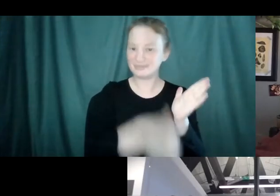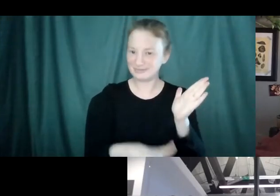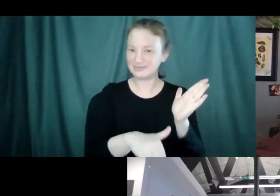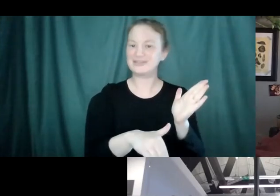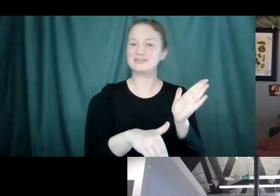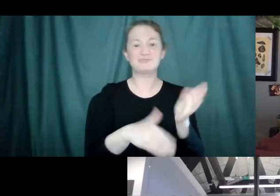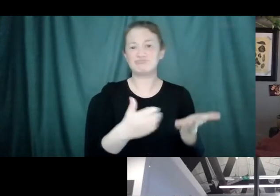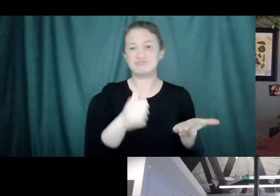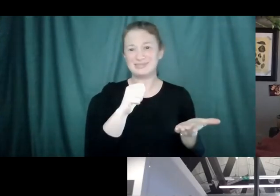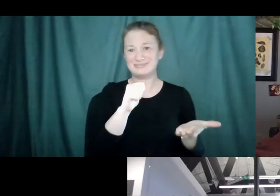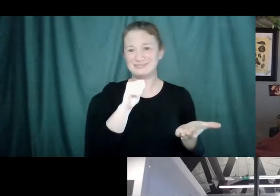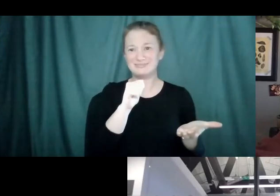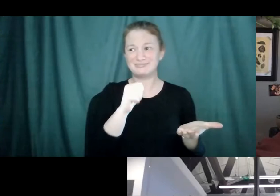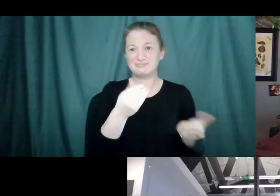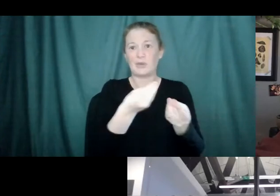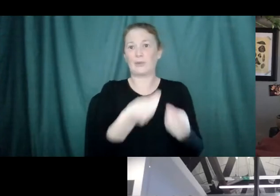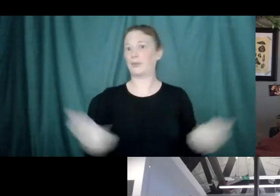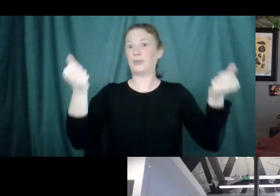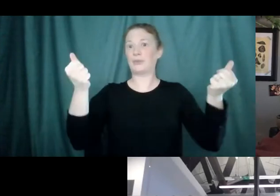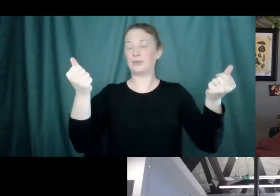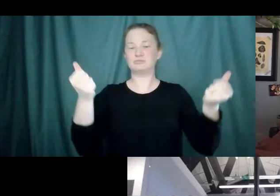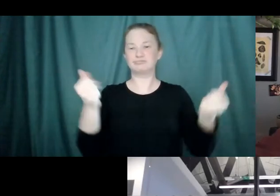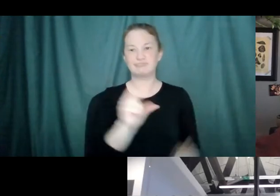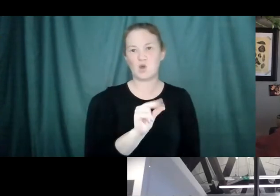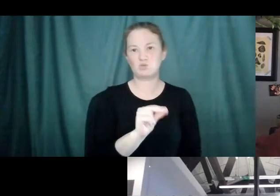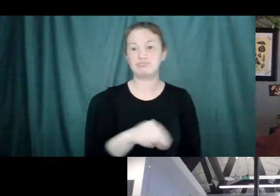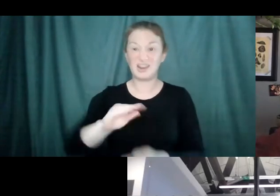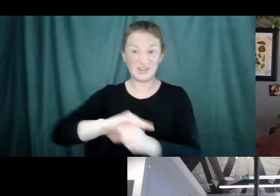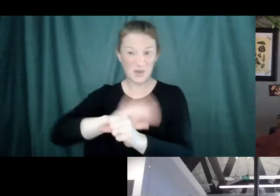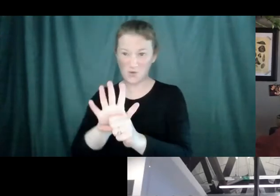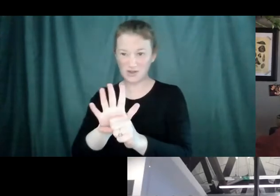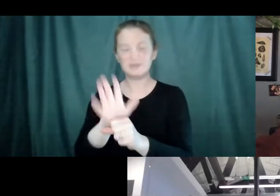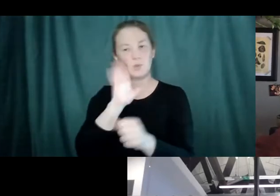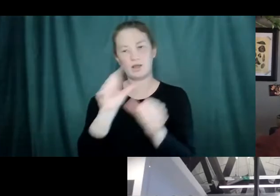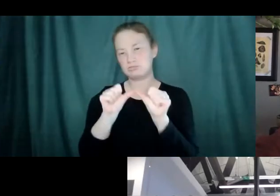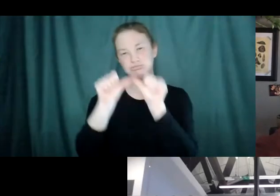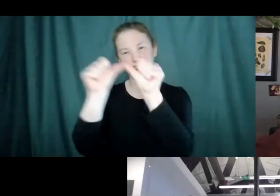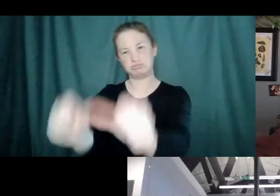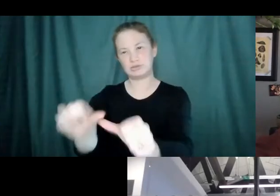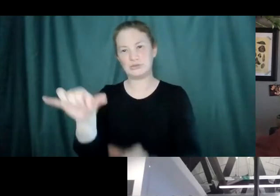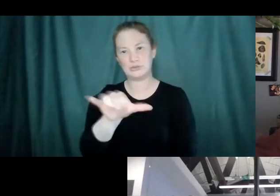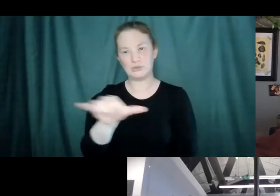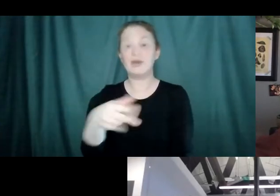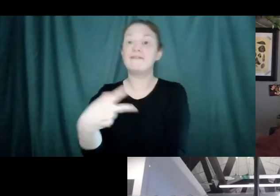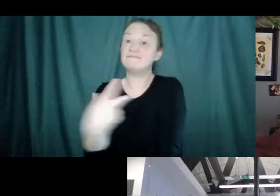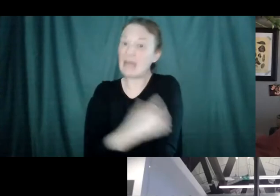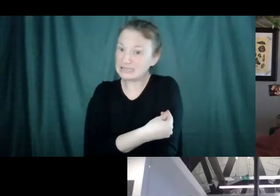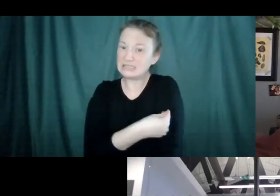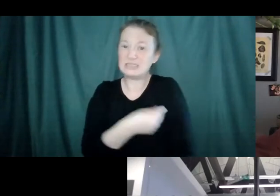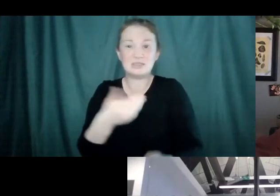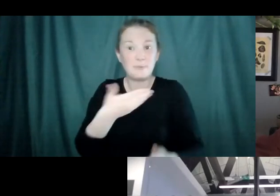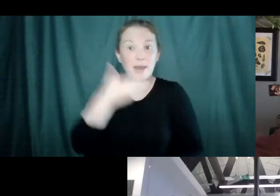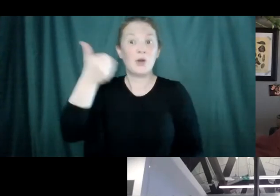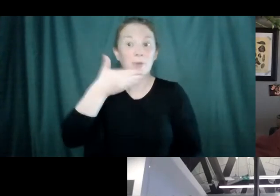they don't go away. Um, and this one is not going to go away either. We can do better with vaccinating. So there are fewer